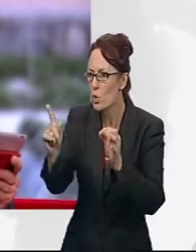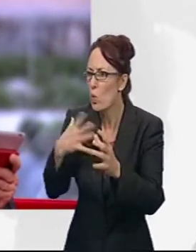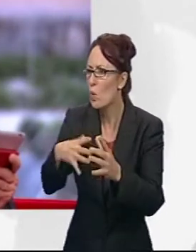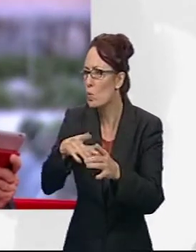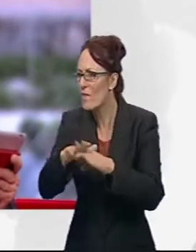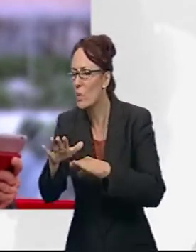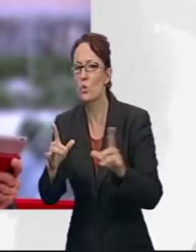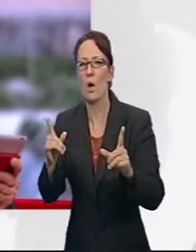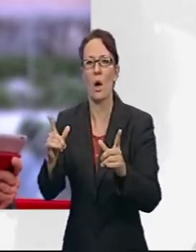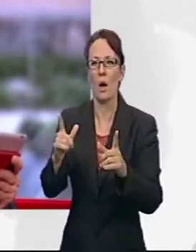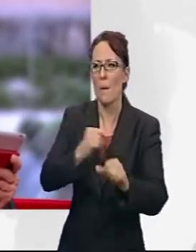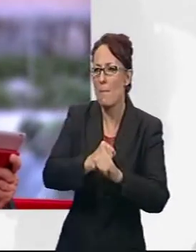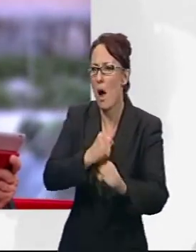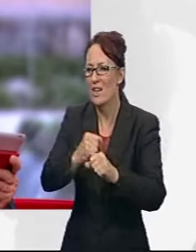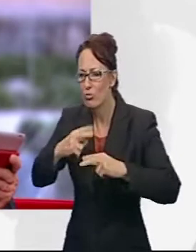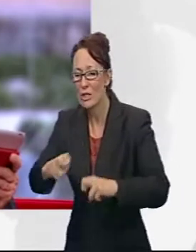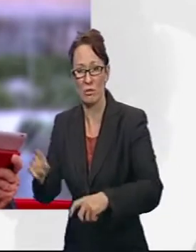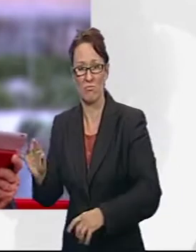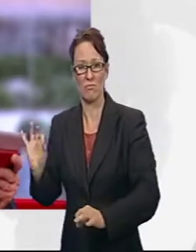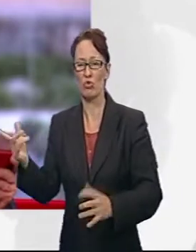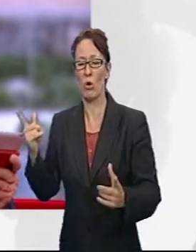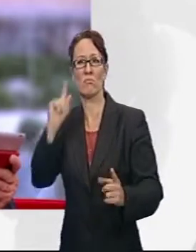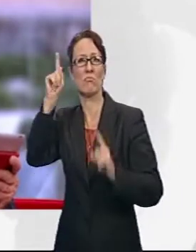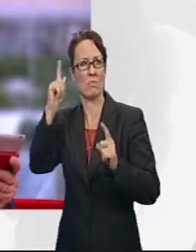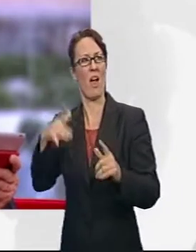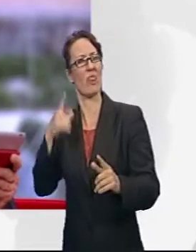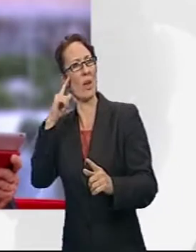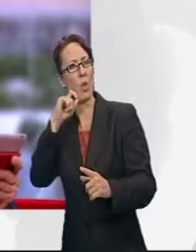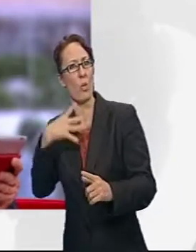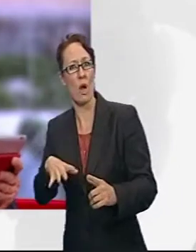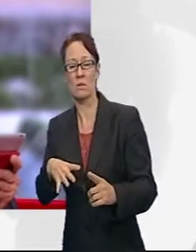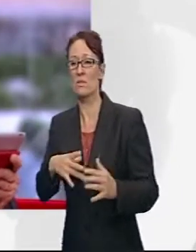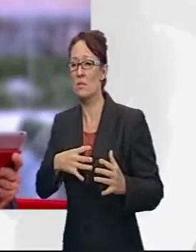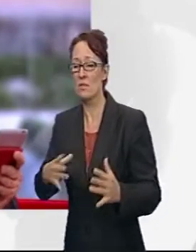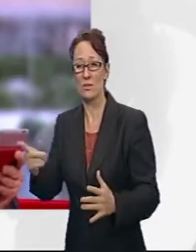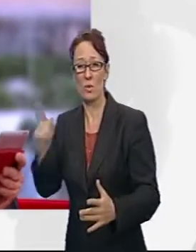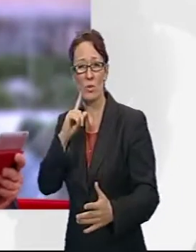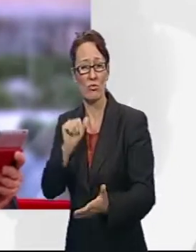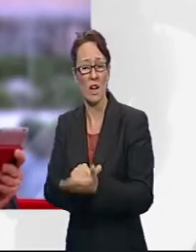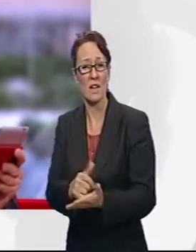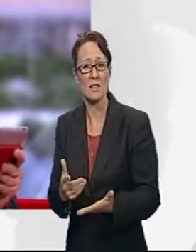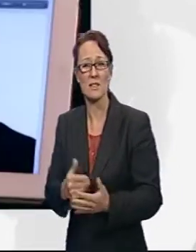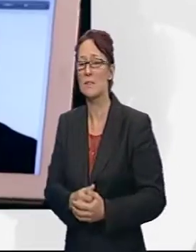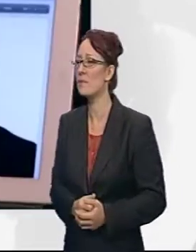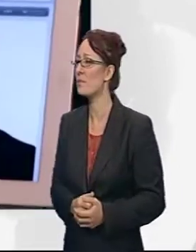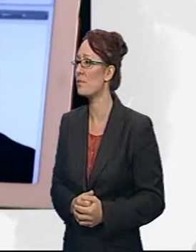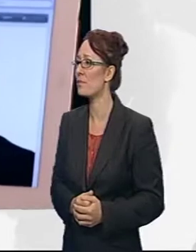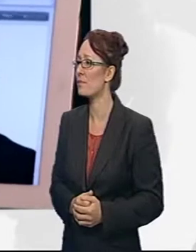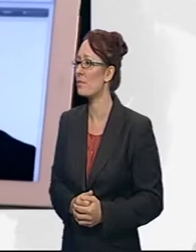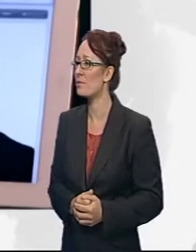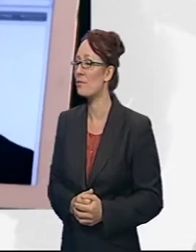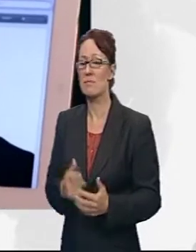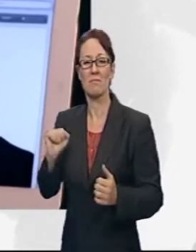ahead and do whatever they want to do it he said people will want tablet computers he was proved right and the way that his company